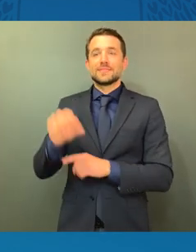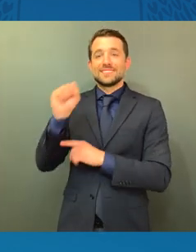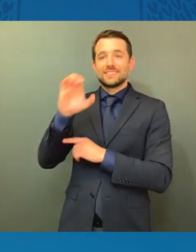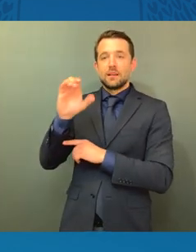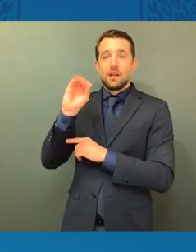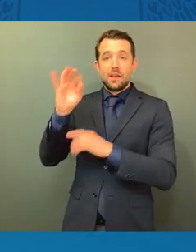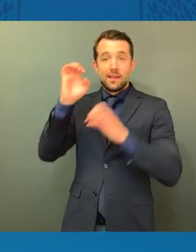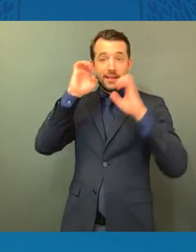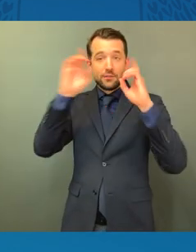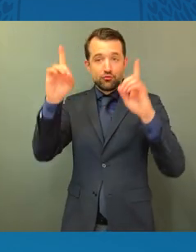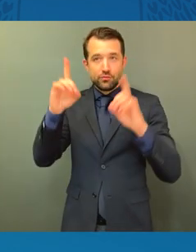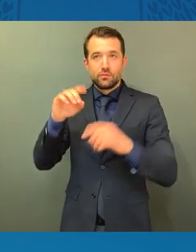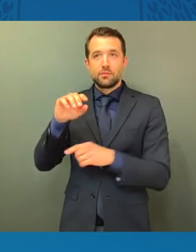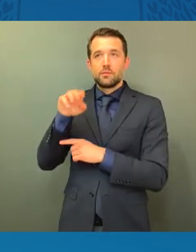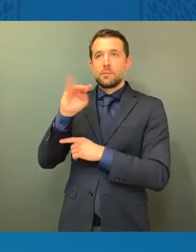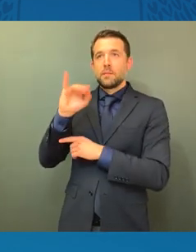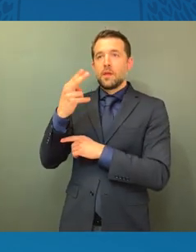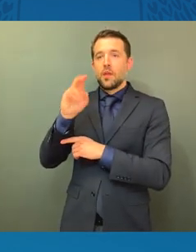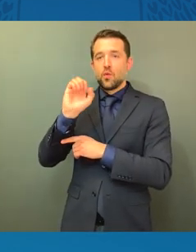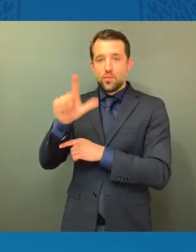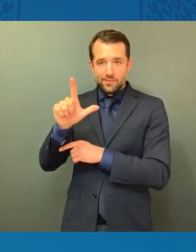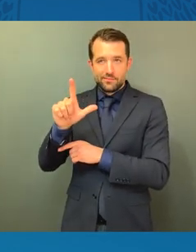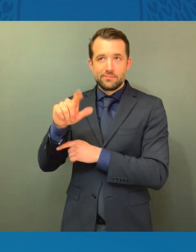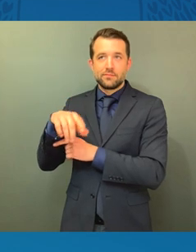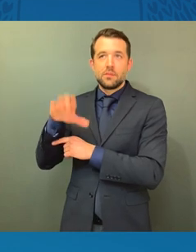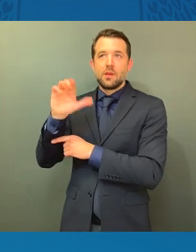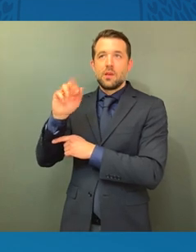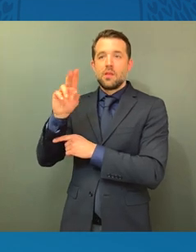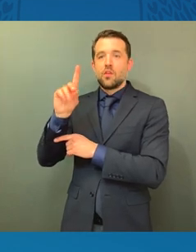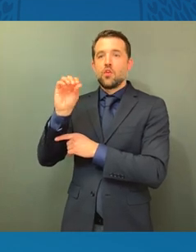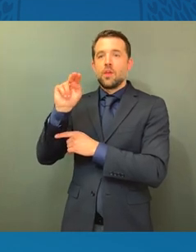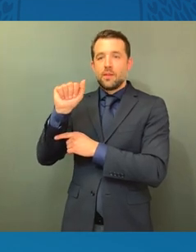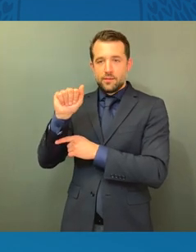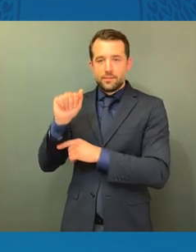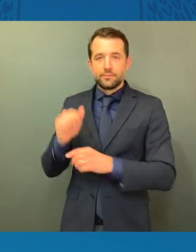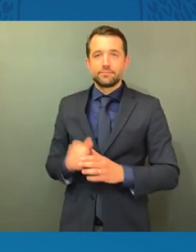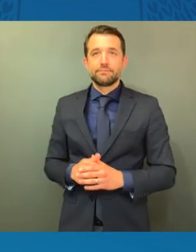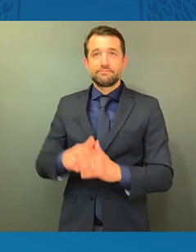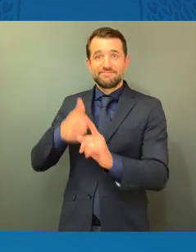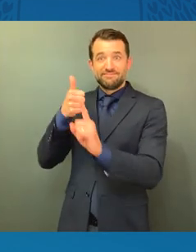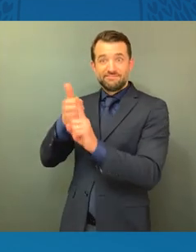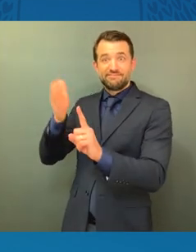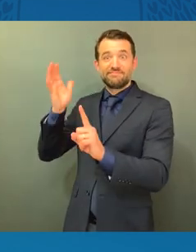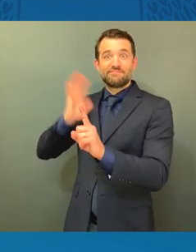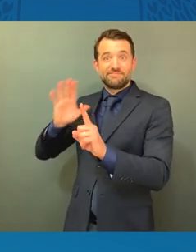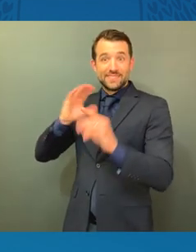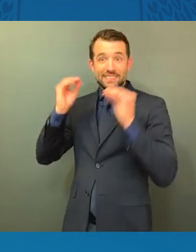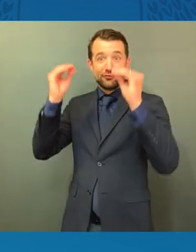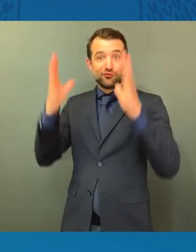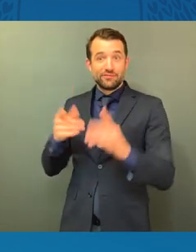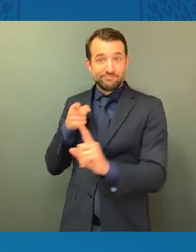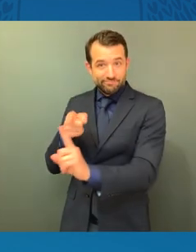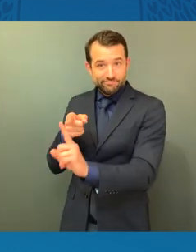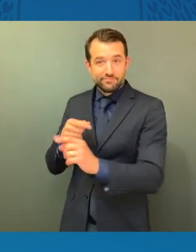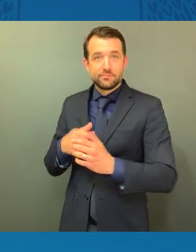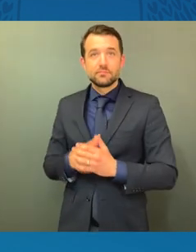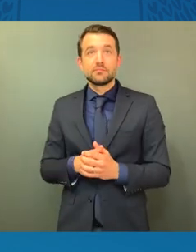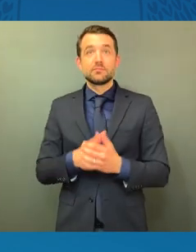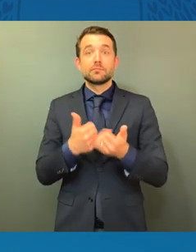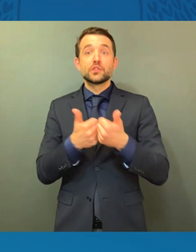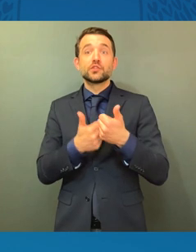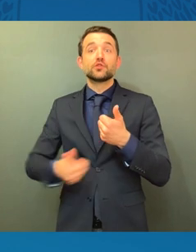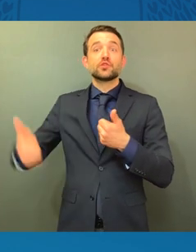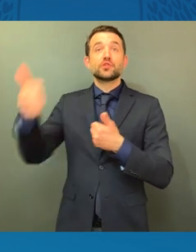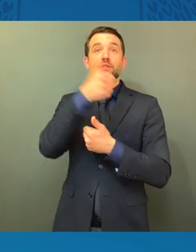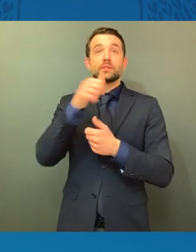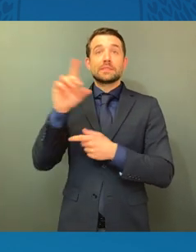school teacher. And we are also joined, of course, by the Chancellor of D.C. Public Schools, Louis Farabee, and